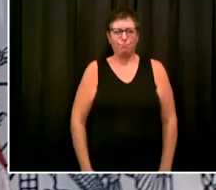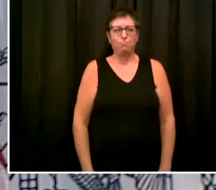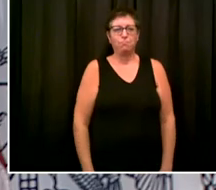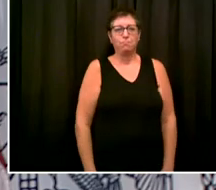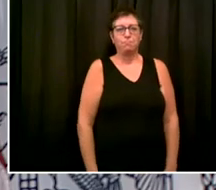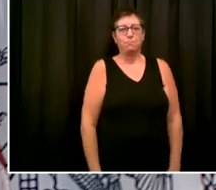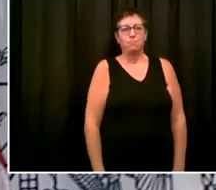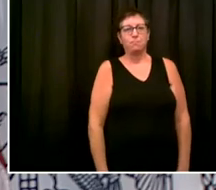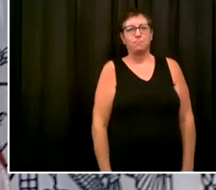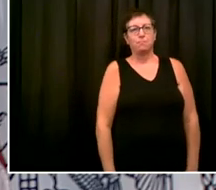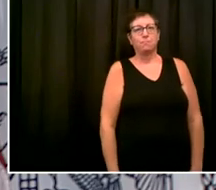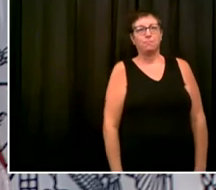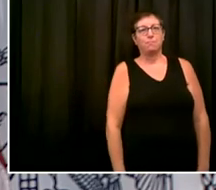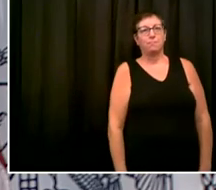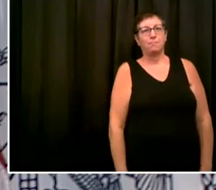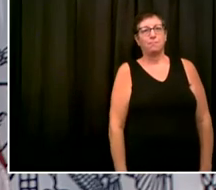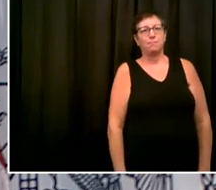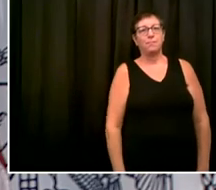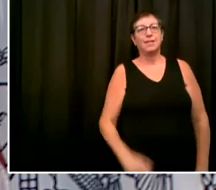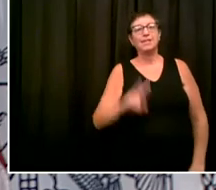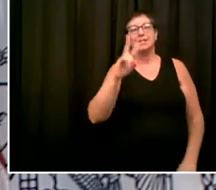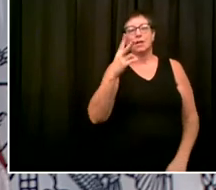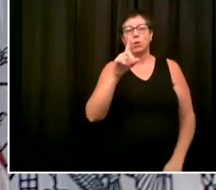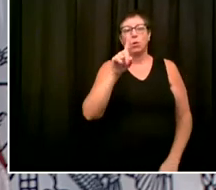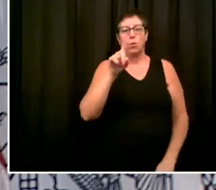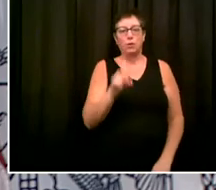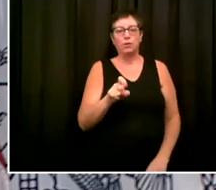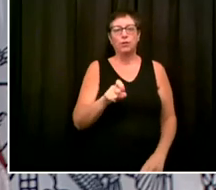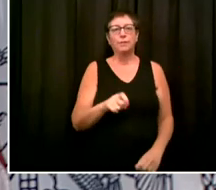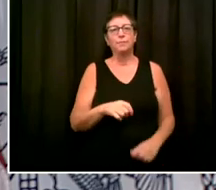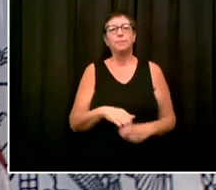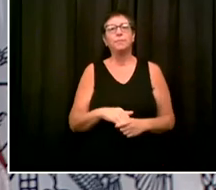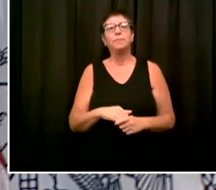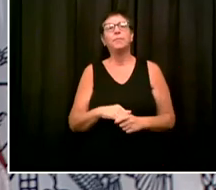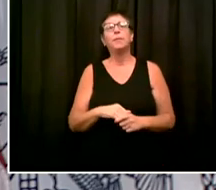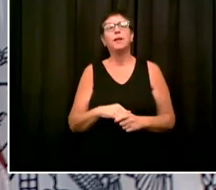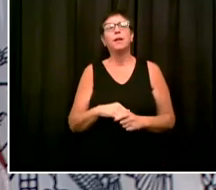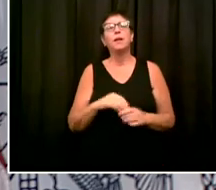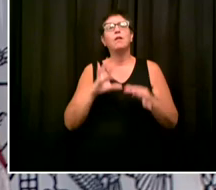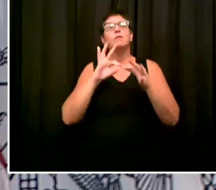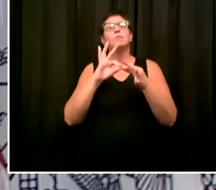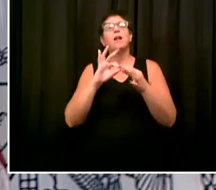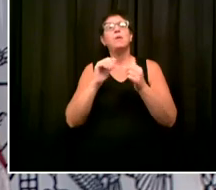My second question has to do with the First Lady's announcement today.